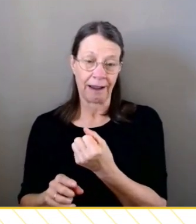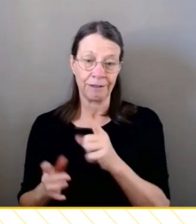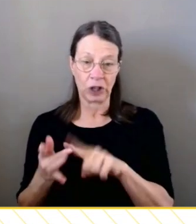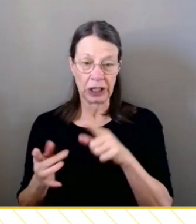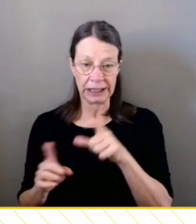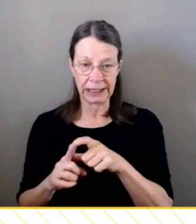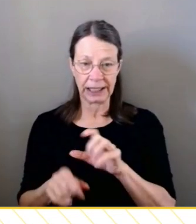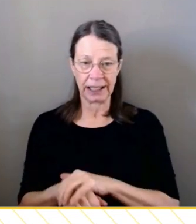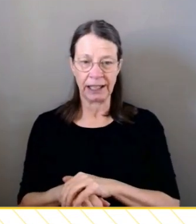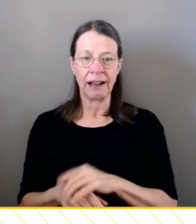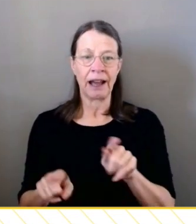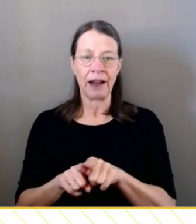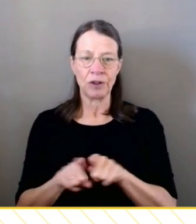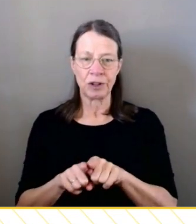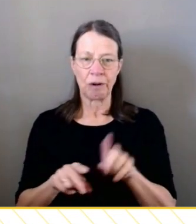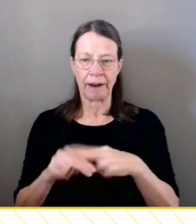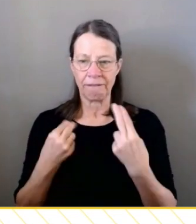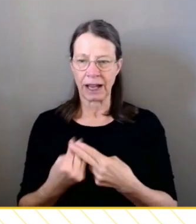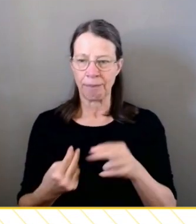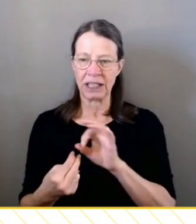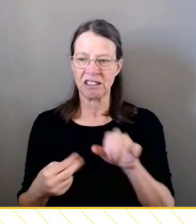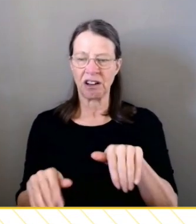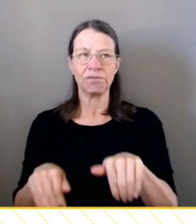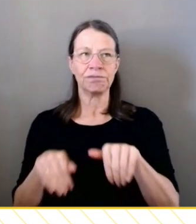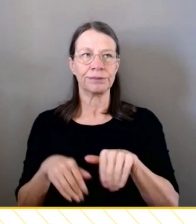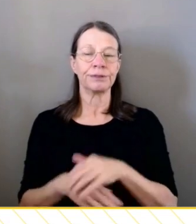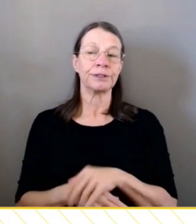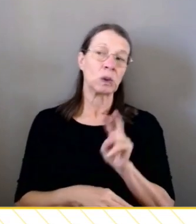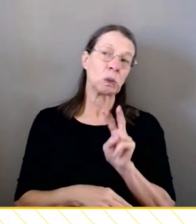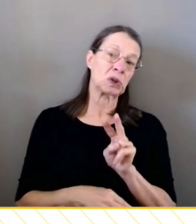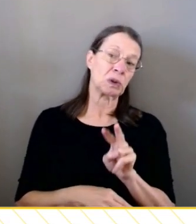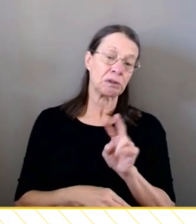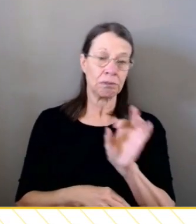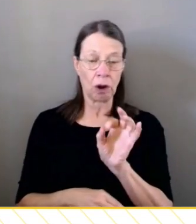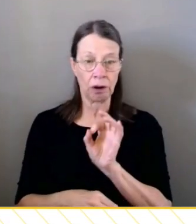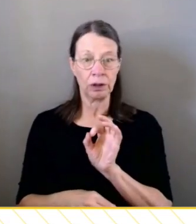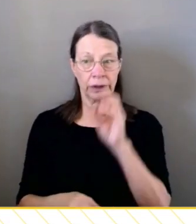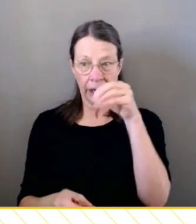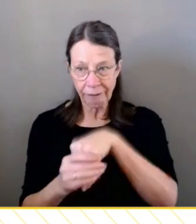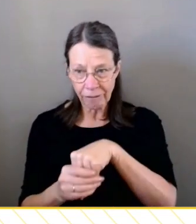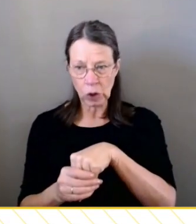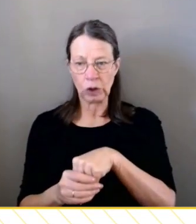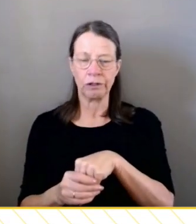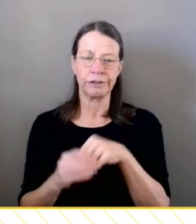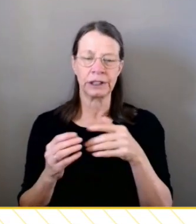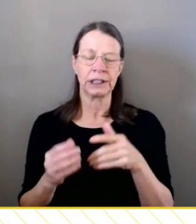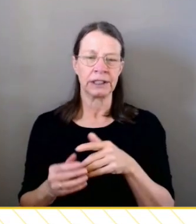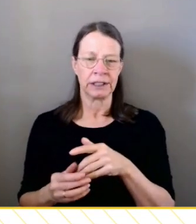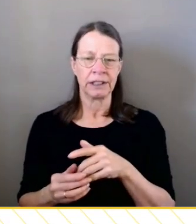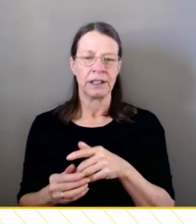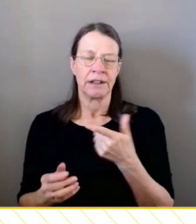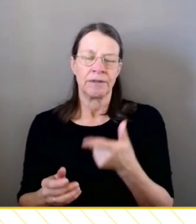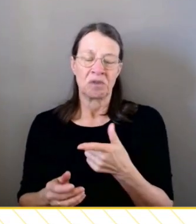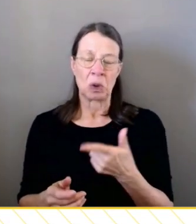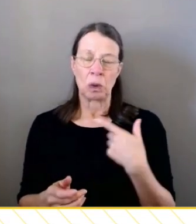has been a very active engagement of people with intellectual disability, helping work on solutions. Those voices, I think, have come